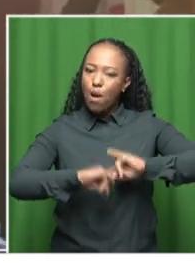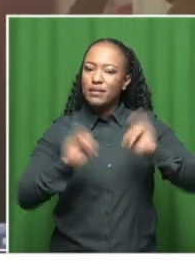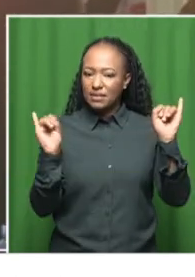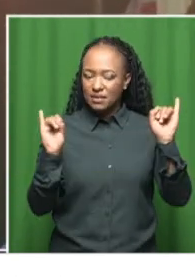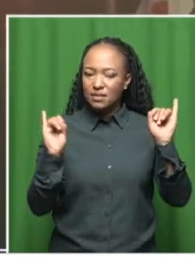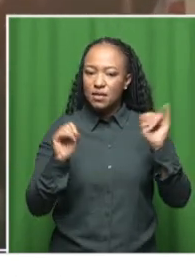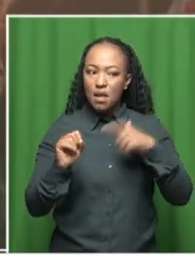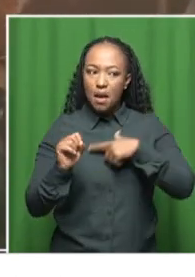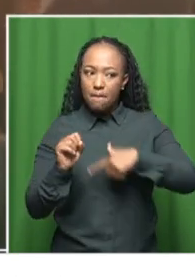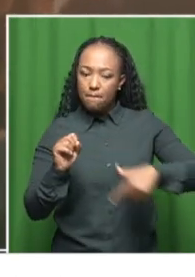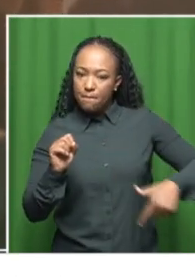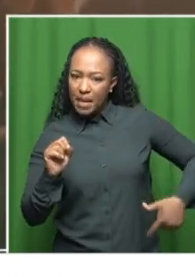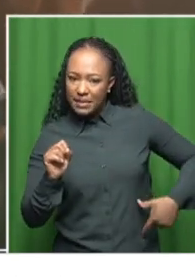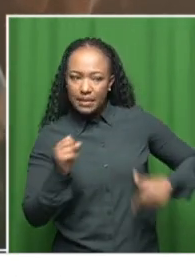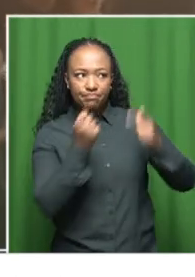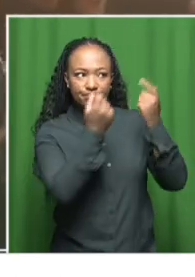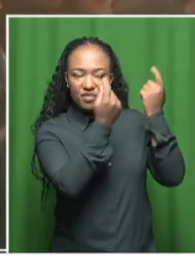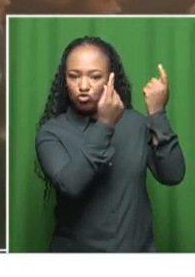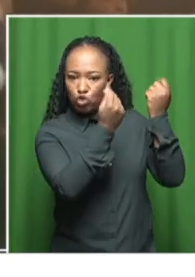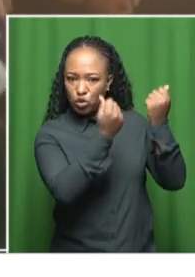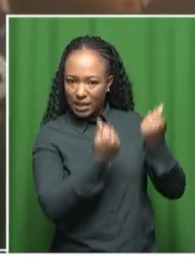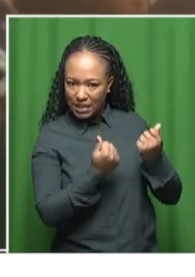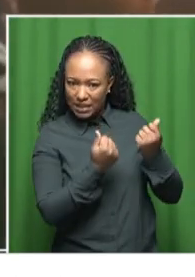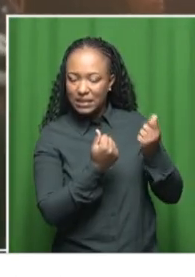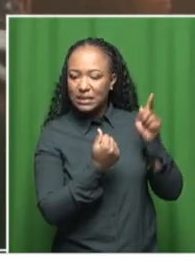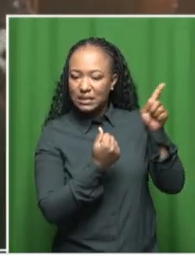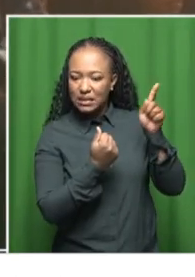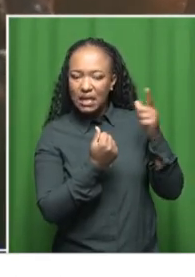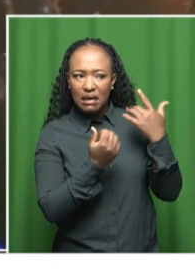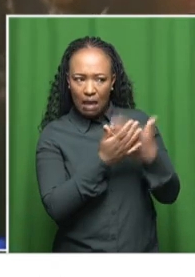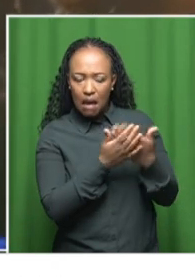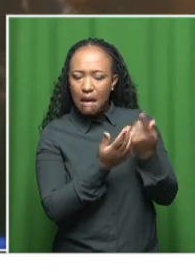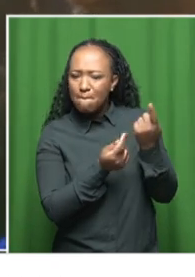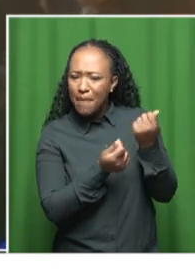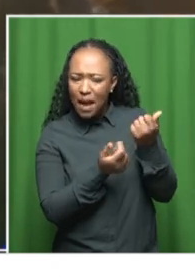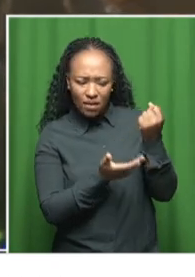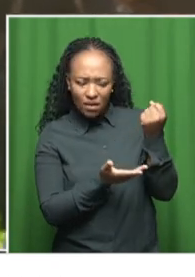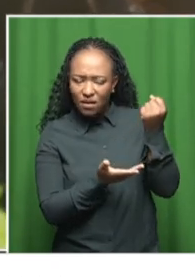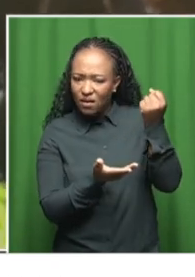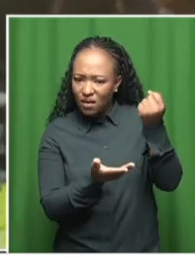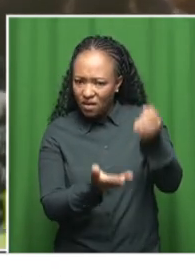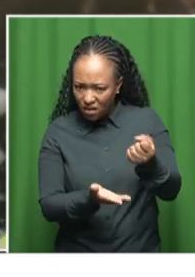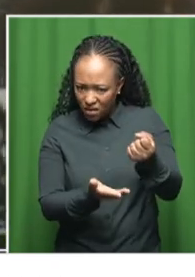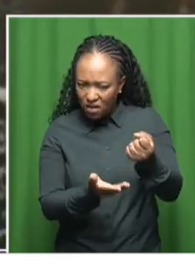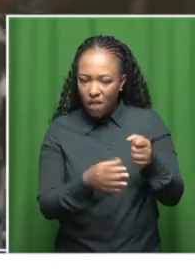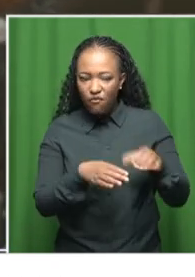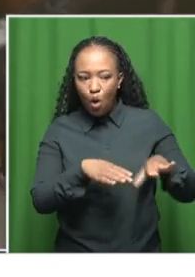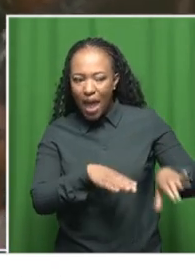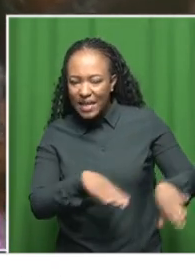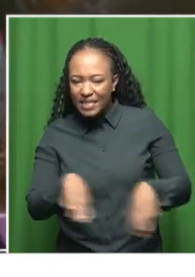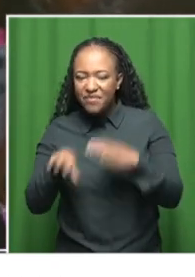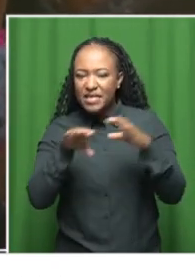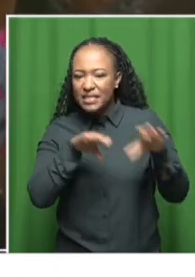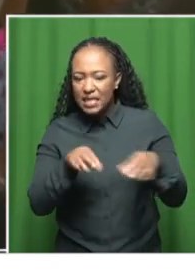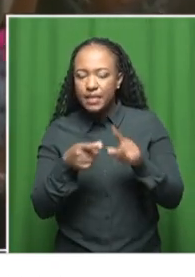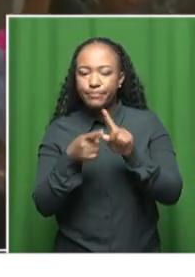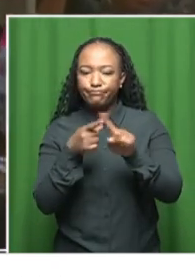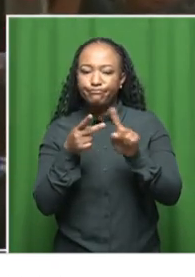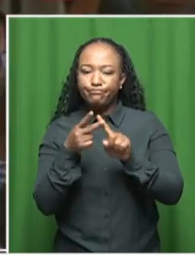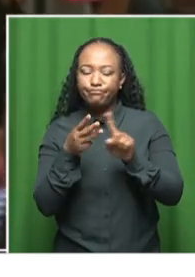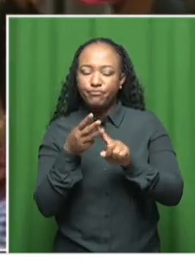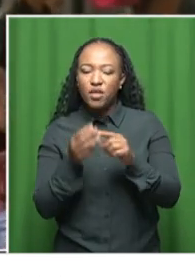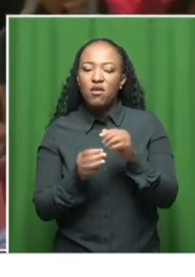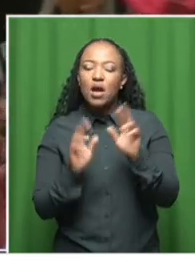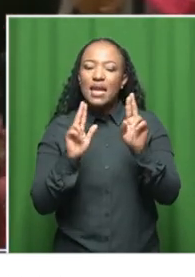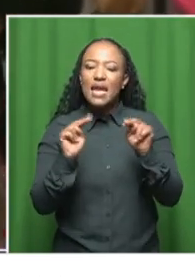Treasury could put figures against the activities of the National Strategic